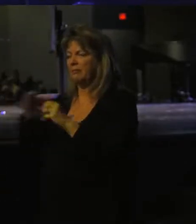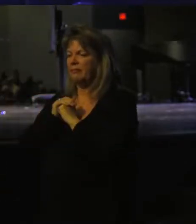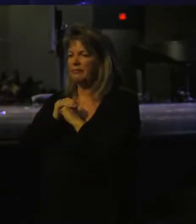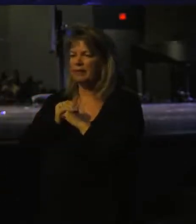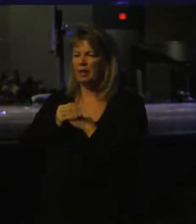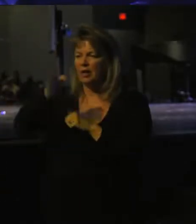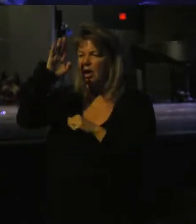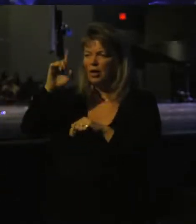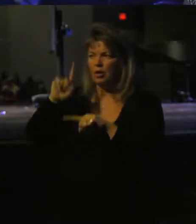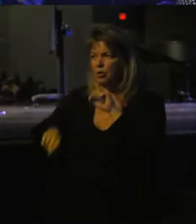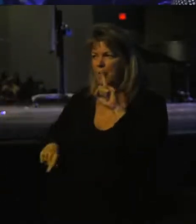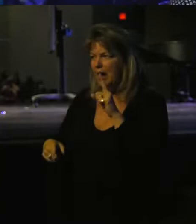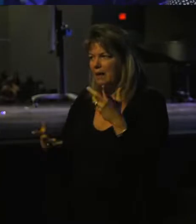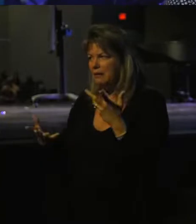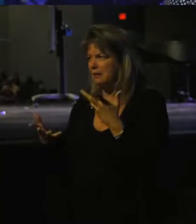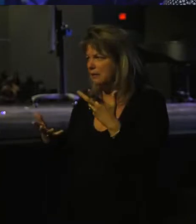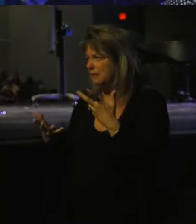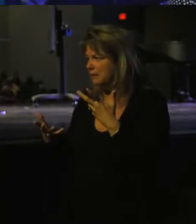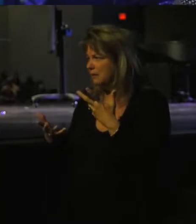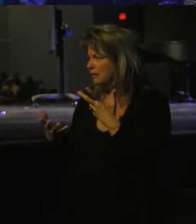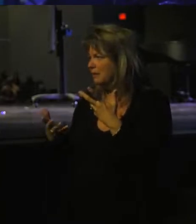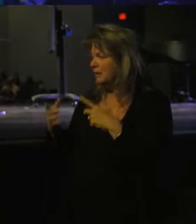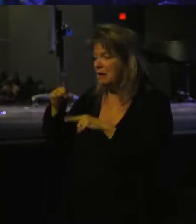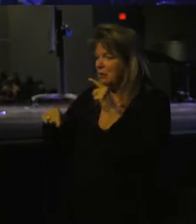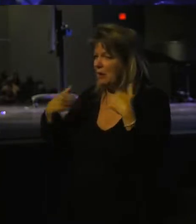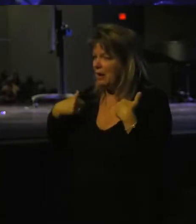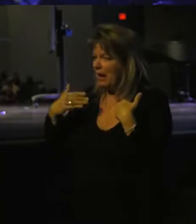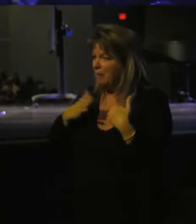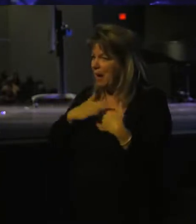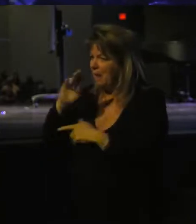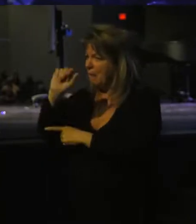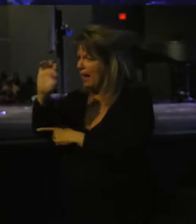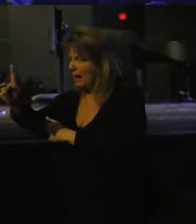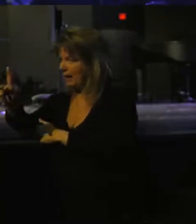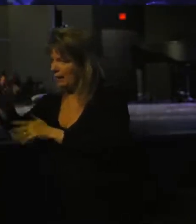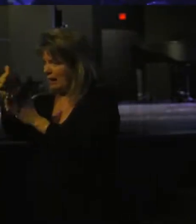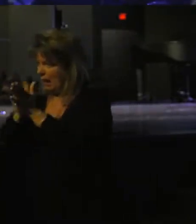God, you can't, you can't have my bank account.